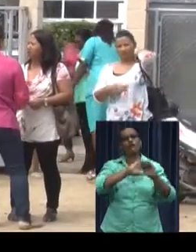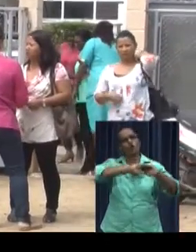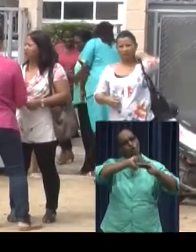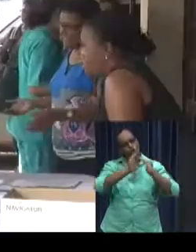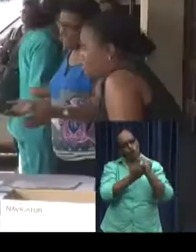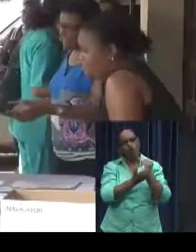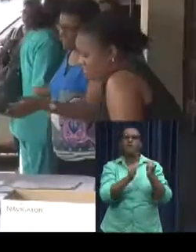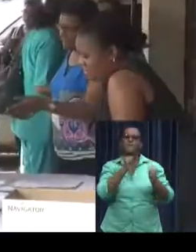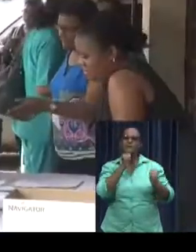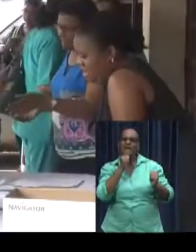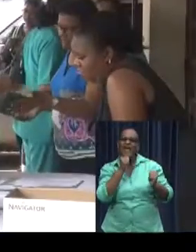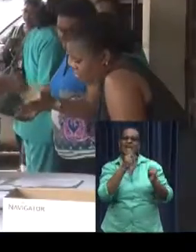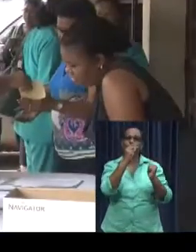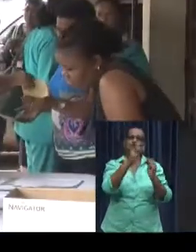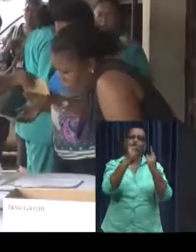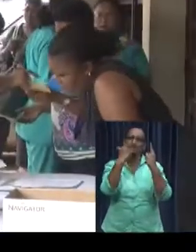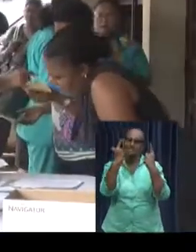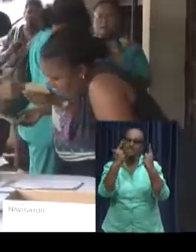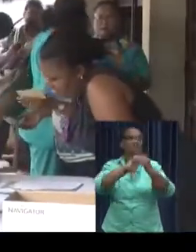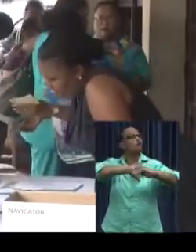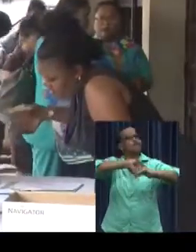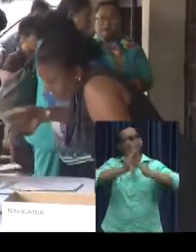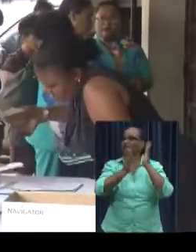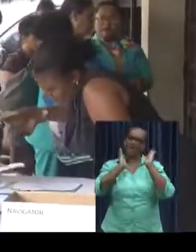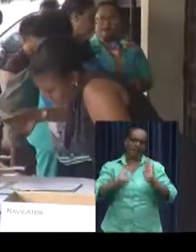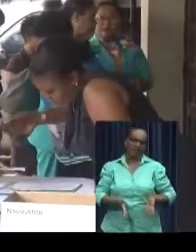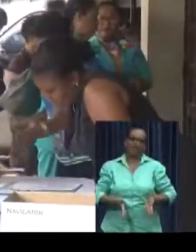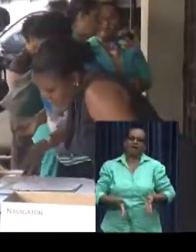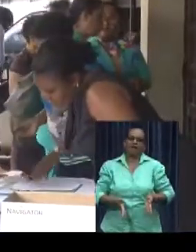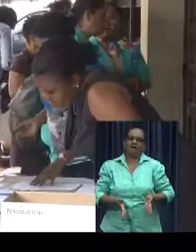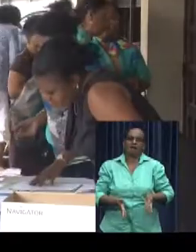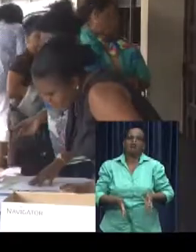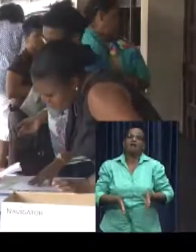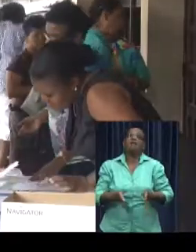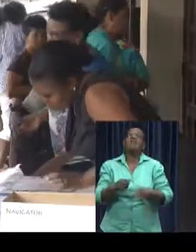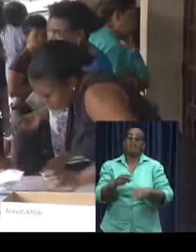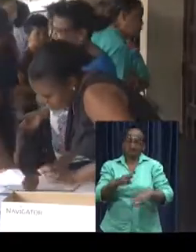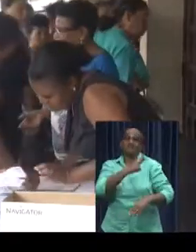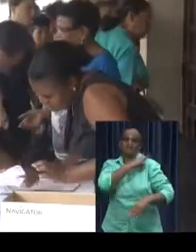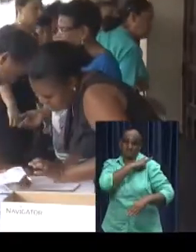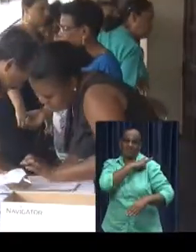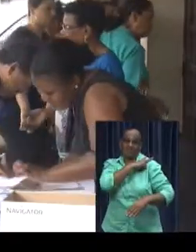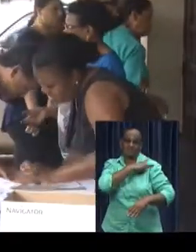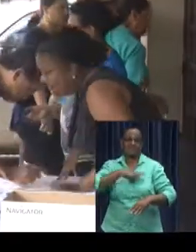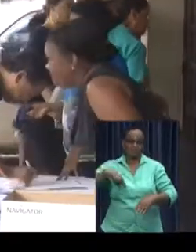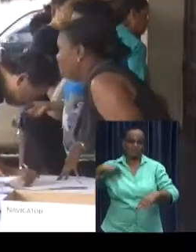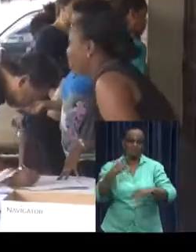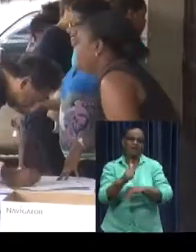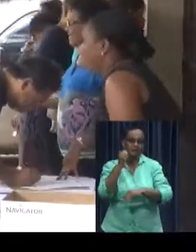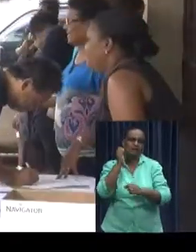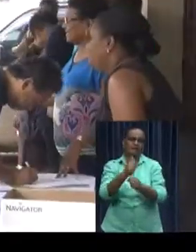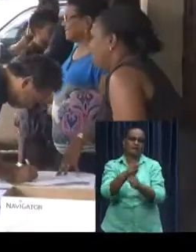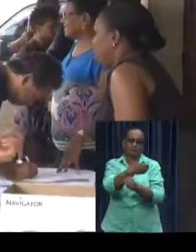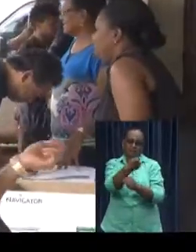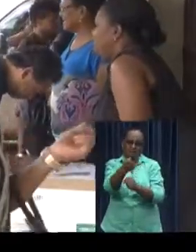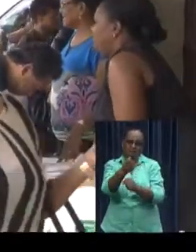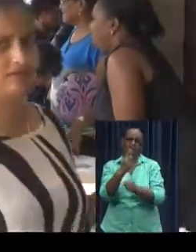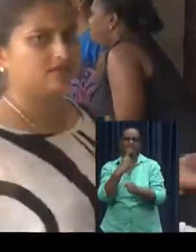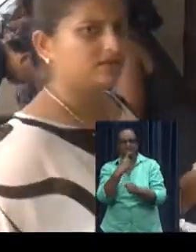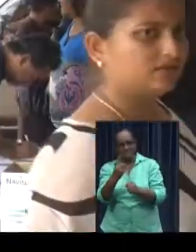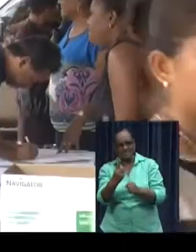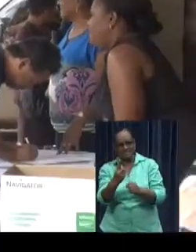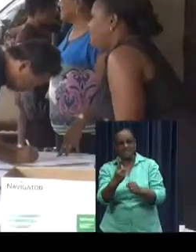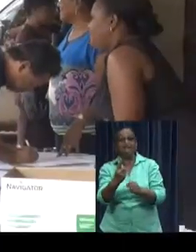introduction of the revaluation program should be completed by the end of May 2017. The vice president